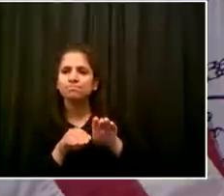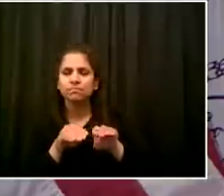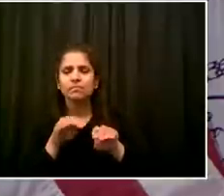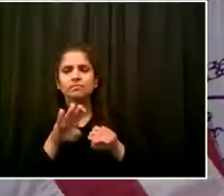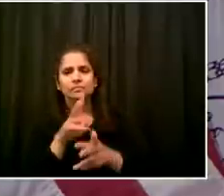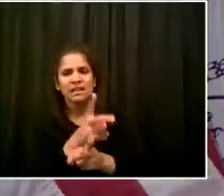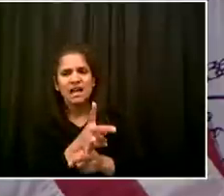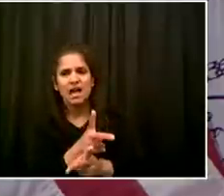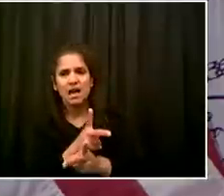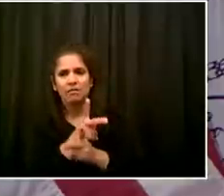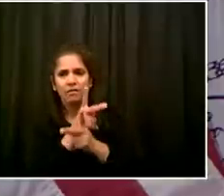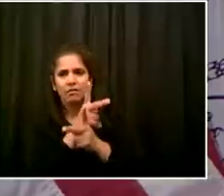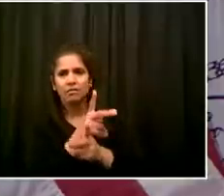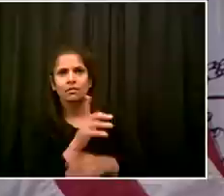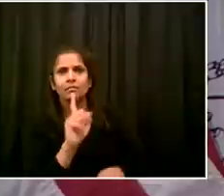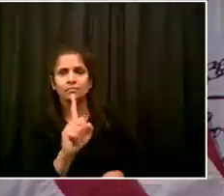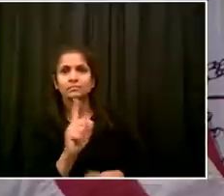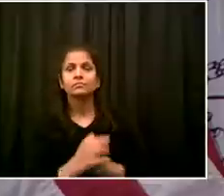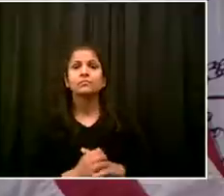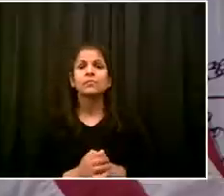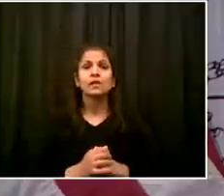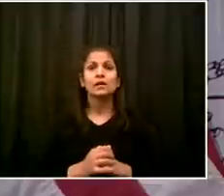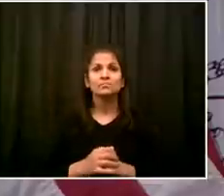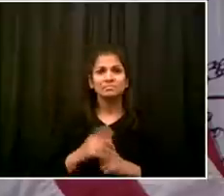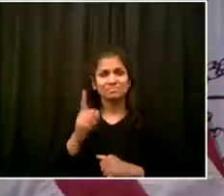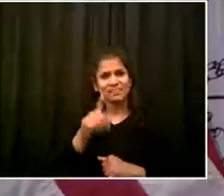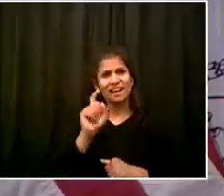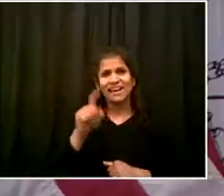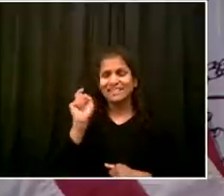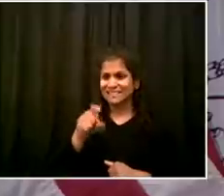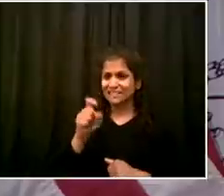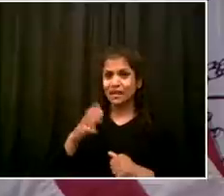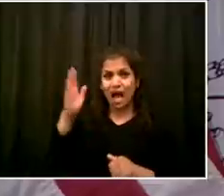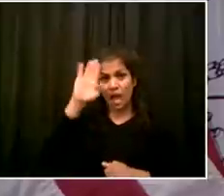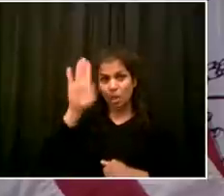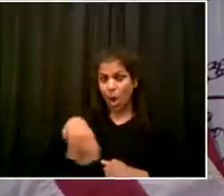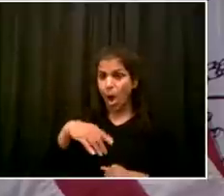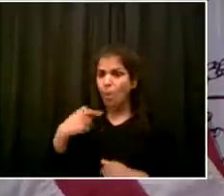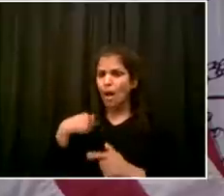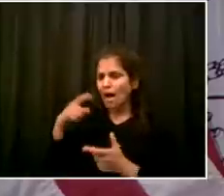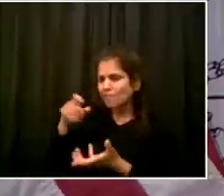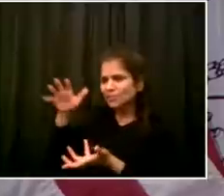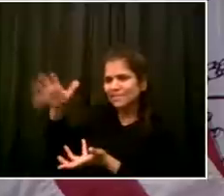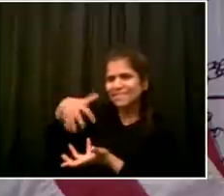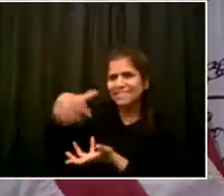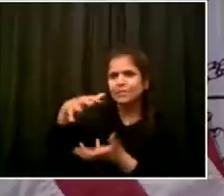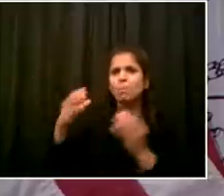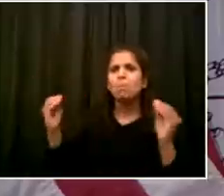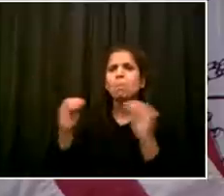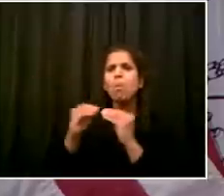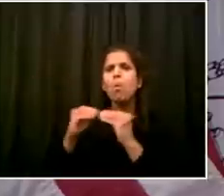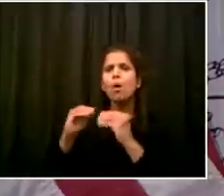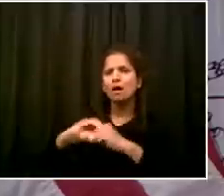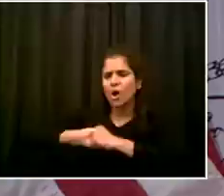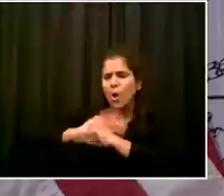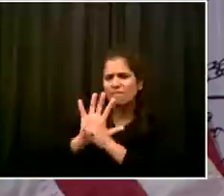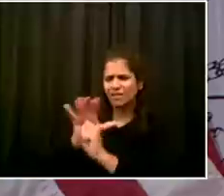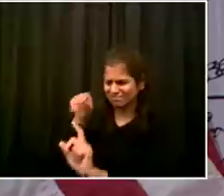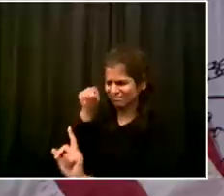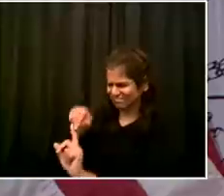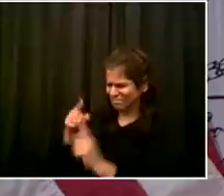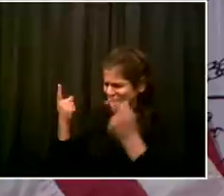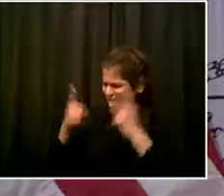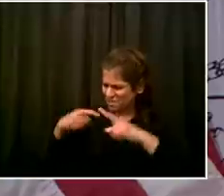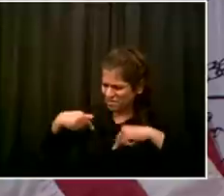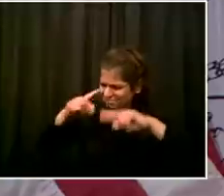information about this disease, and we still don't have all the information we need. We all, you know, all of us, this city deserves to have so